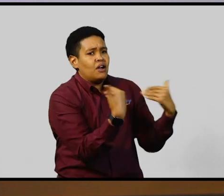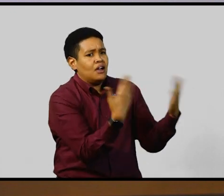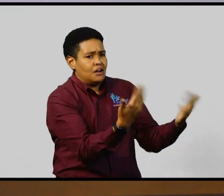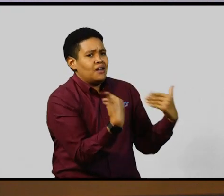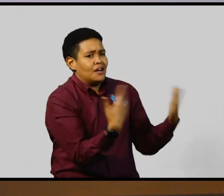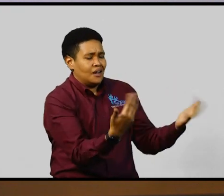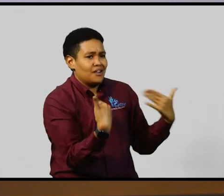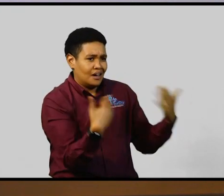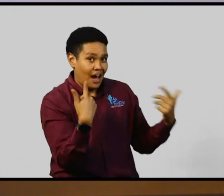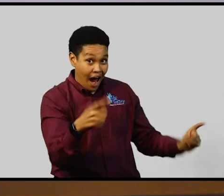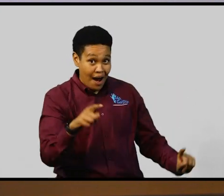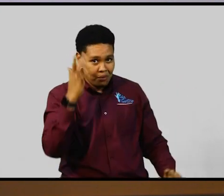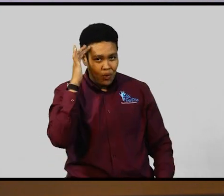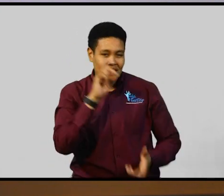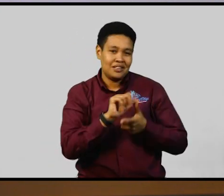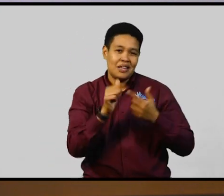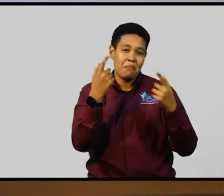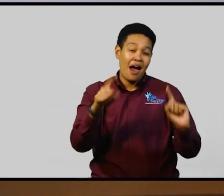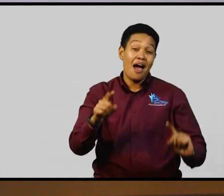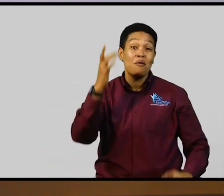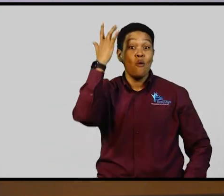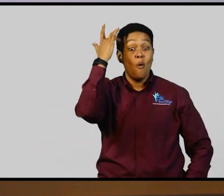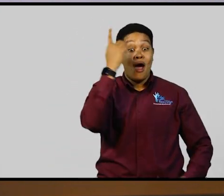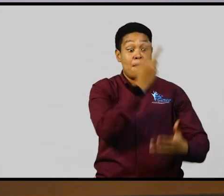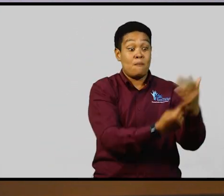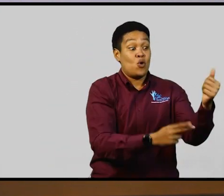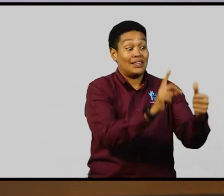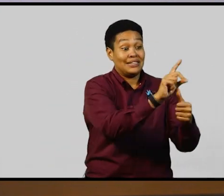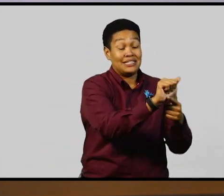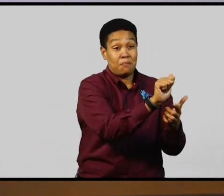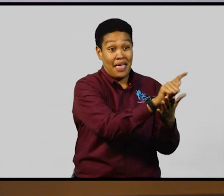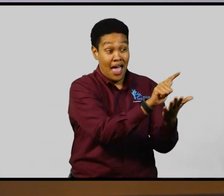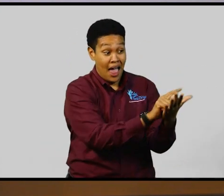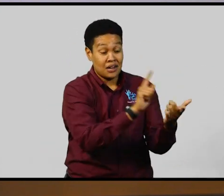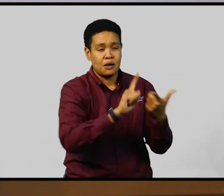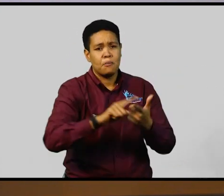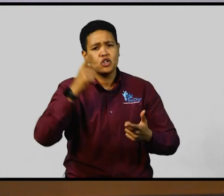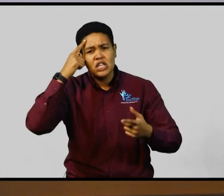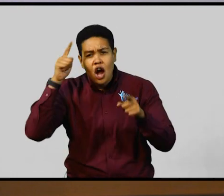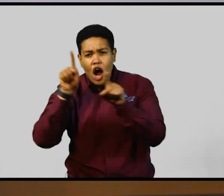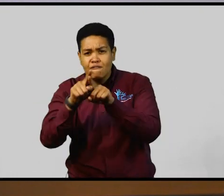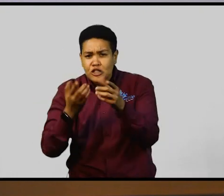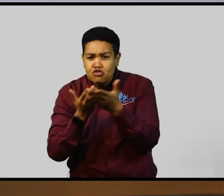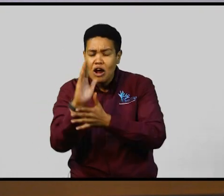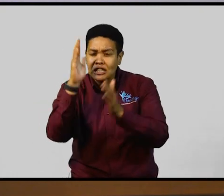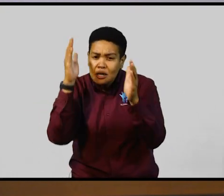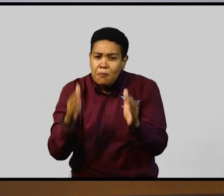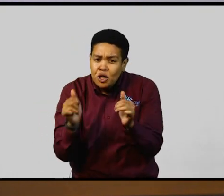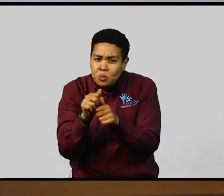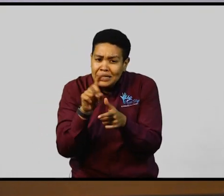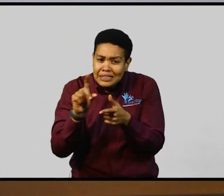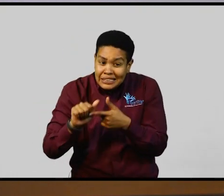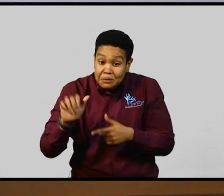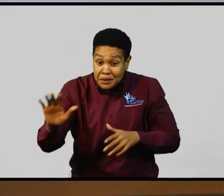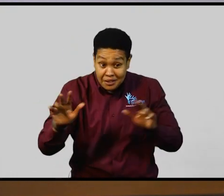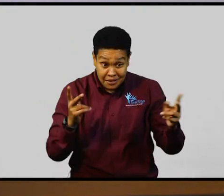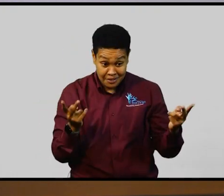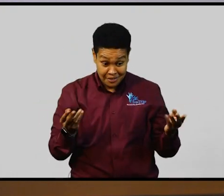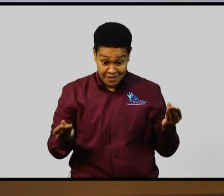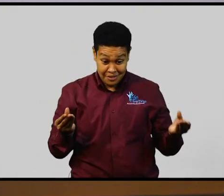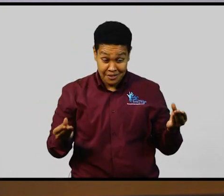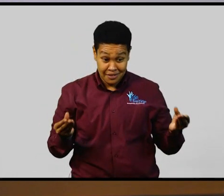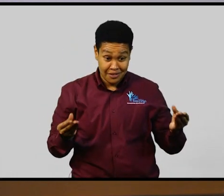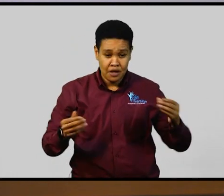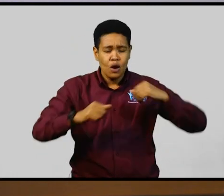both the Disabilities Act and the Convention on the Rights of Persons with Disabilities promotes an